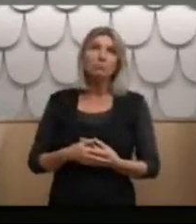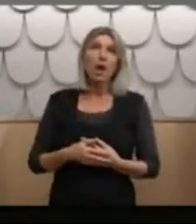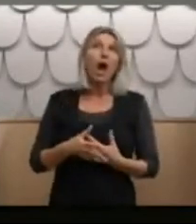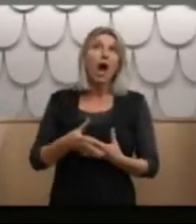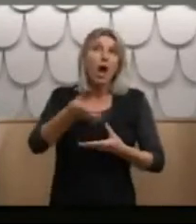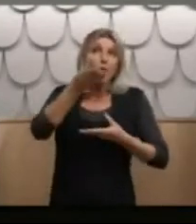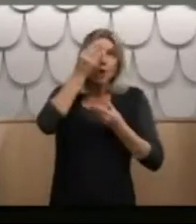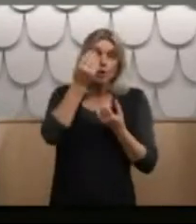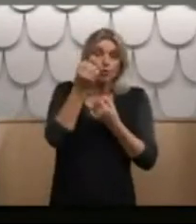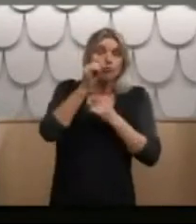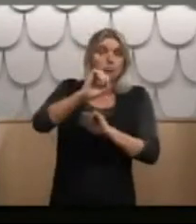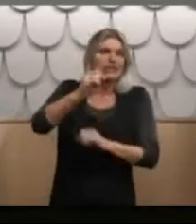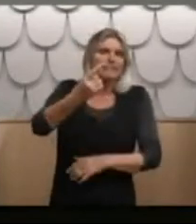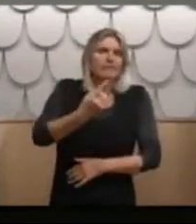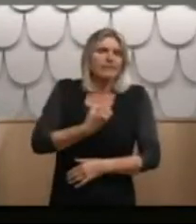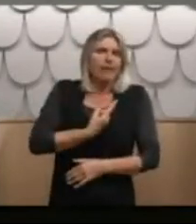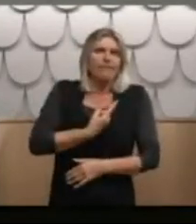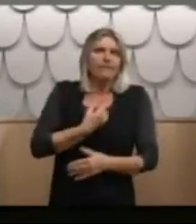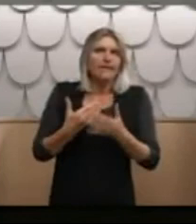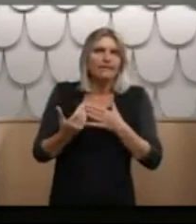the cost of those around me.